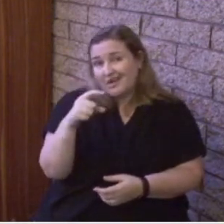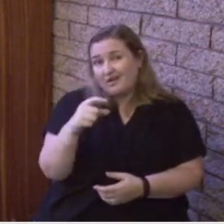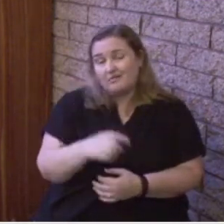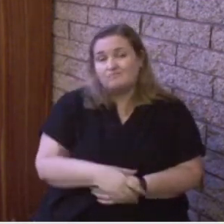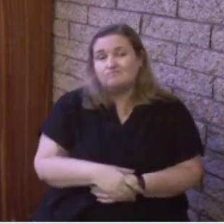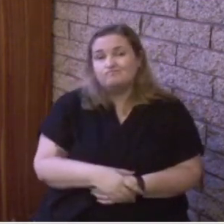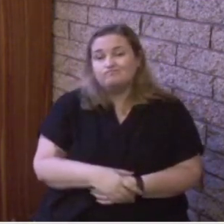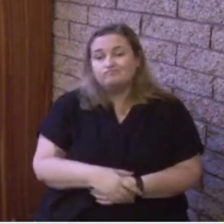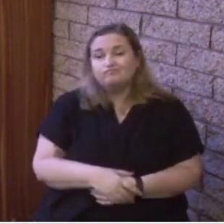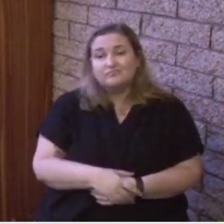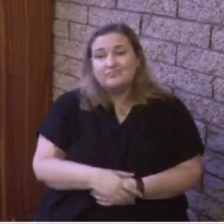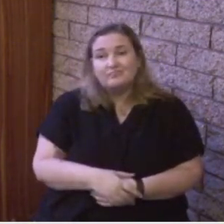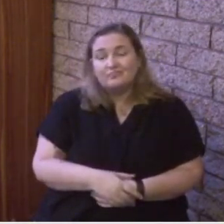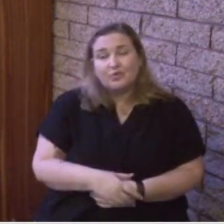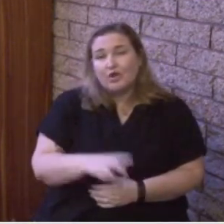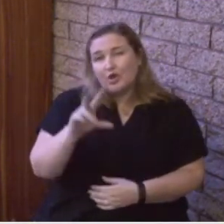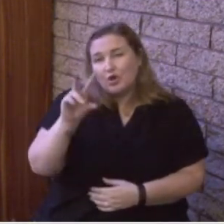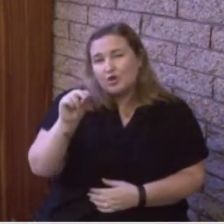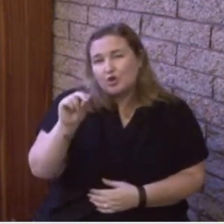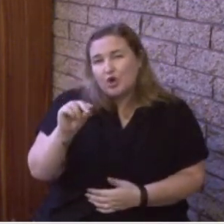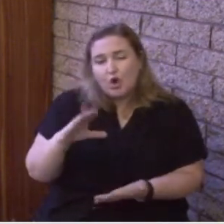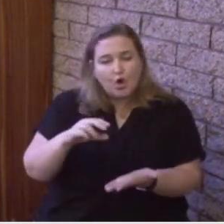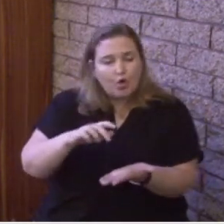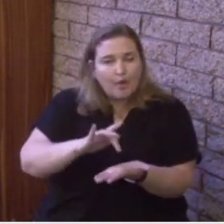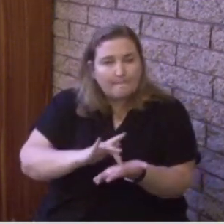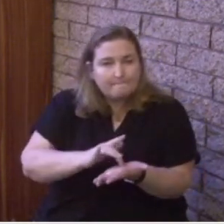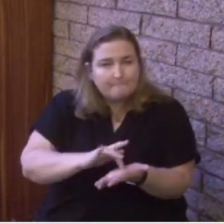There really is no middle ground here.